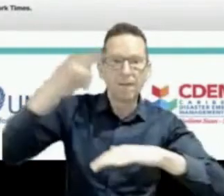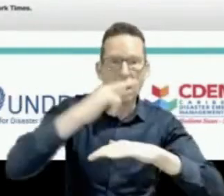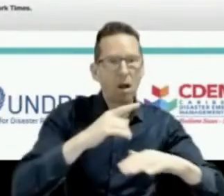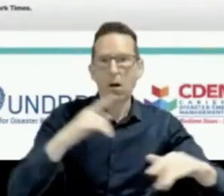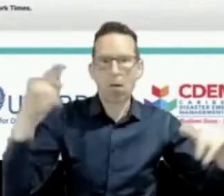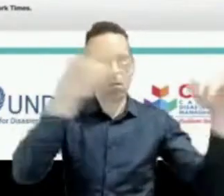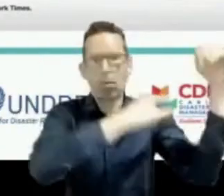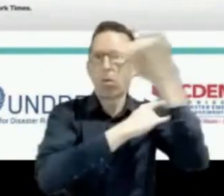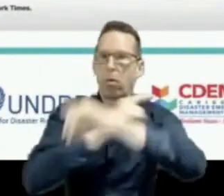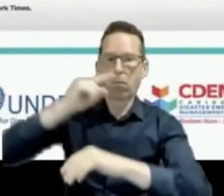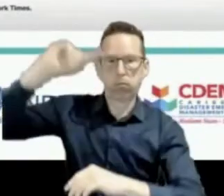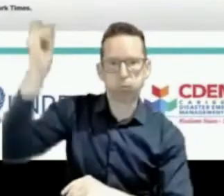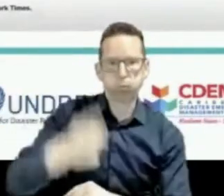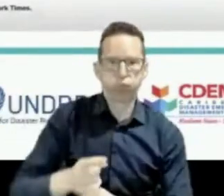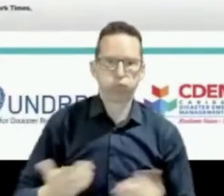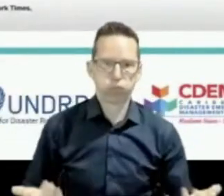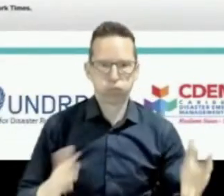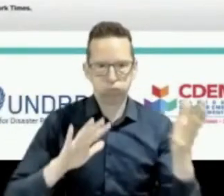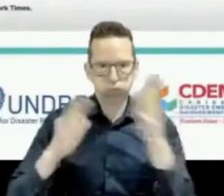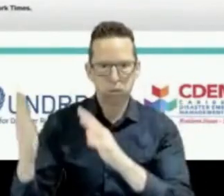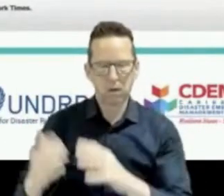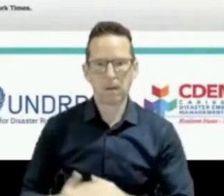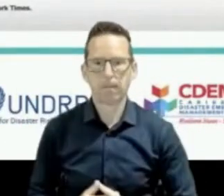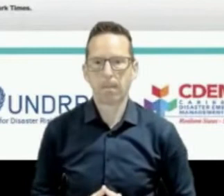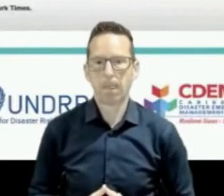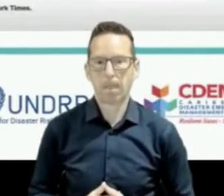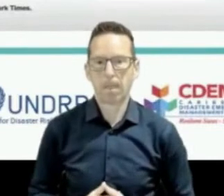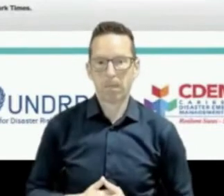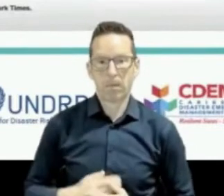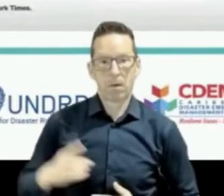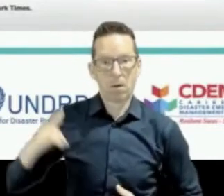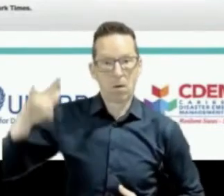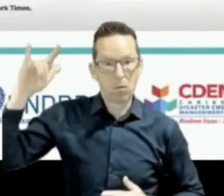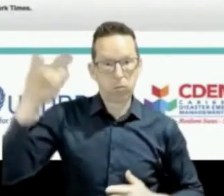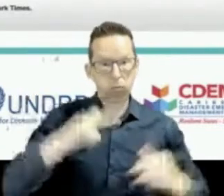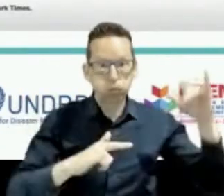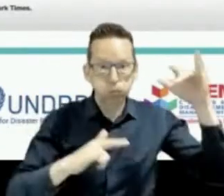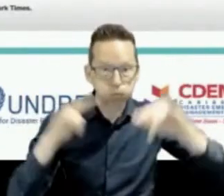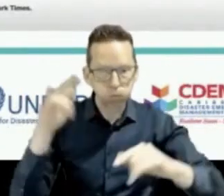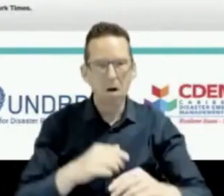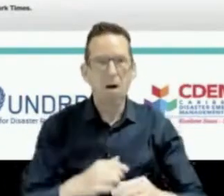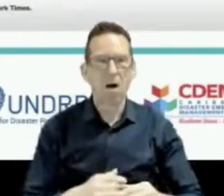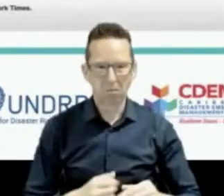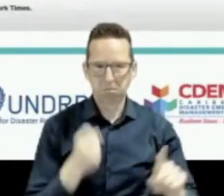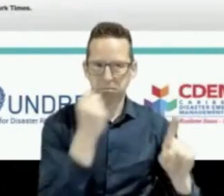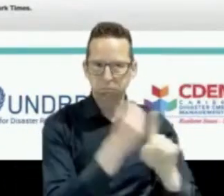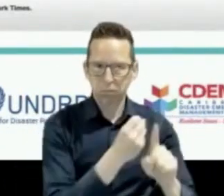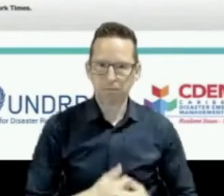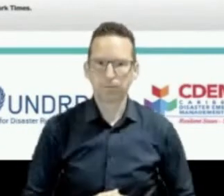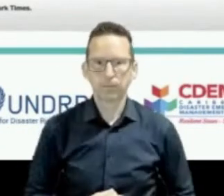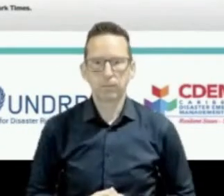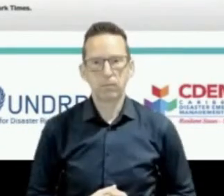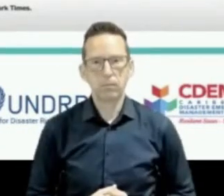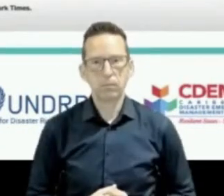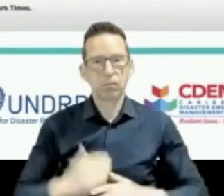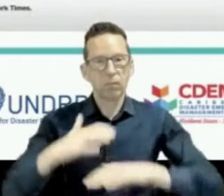but also flights traversing the area were affected. Agriculture is one of the areas that has major impact with